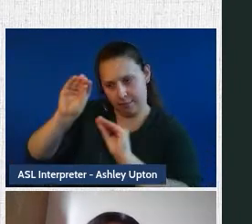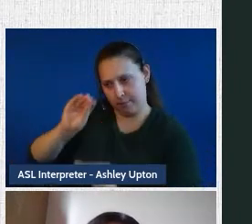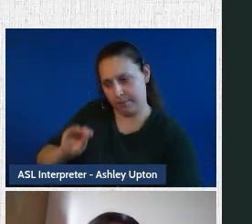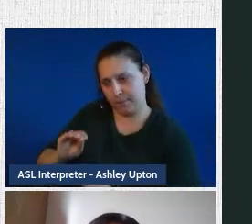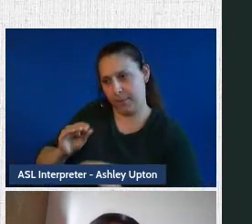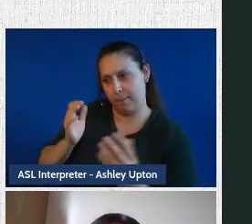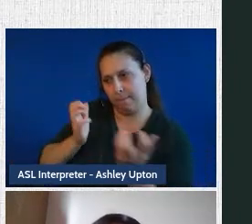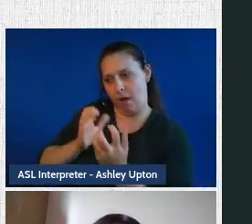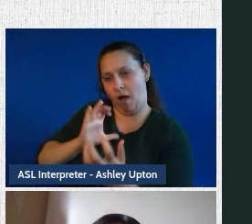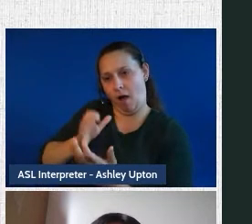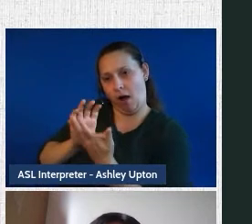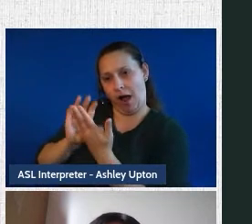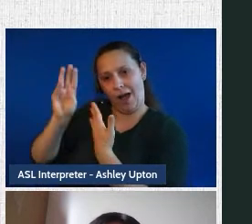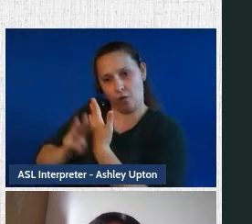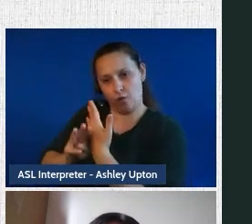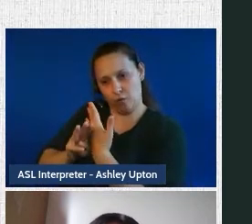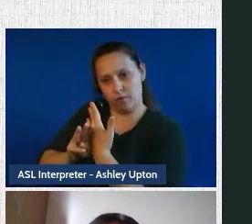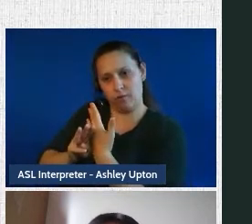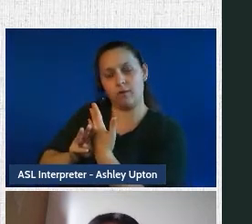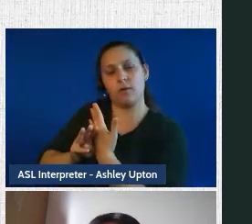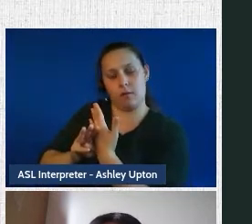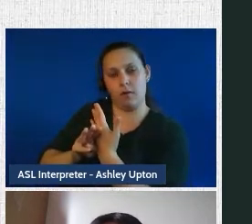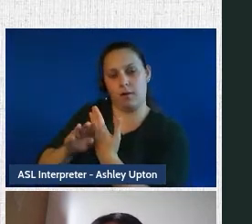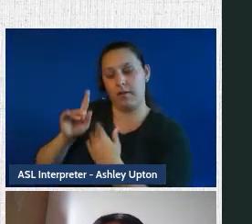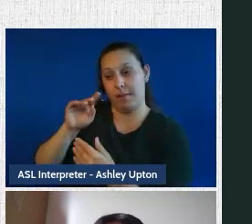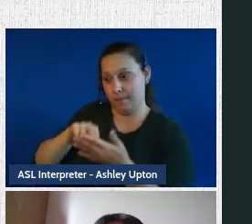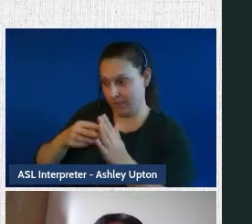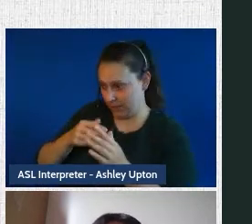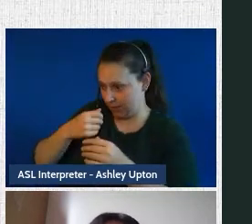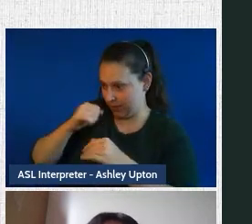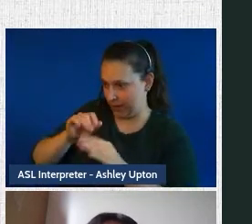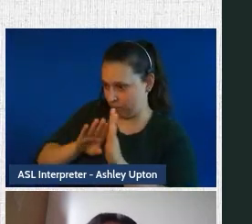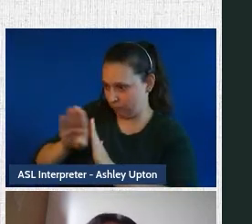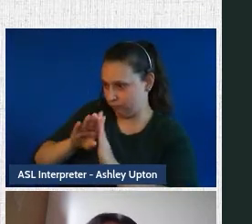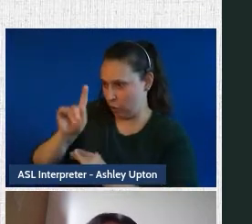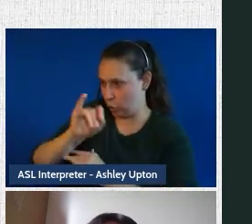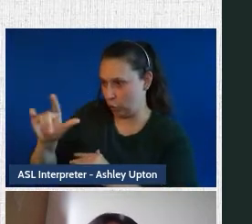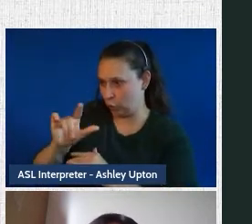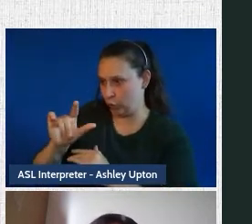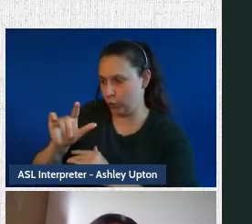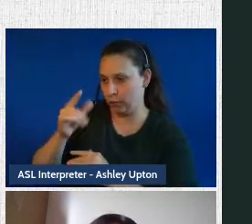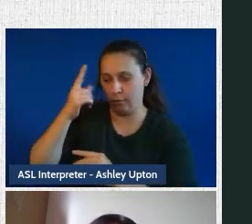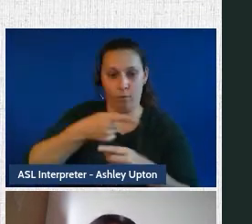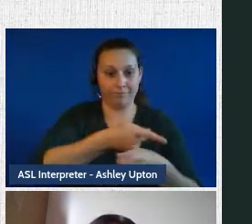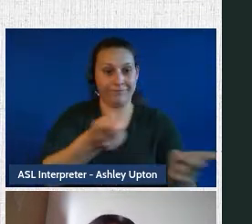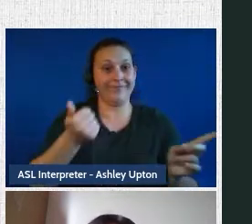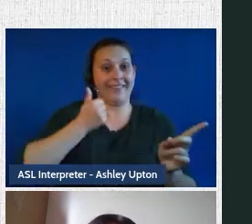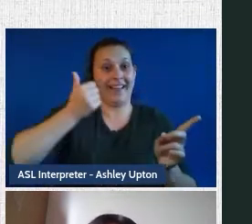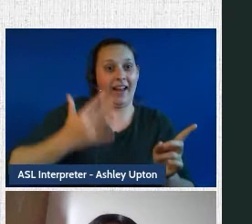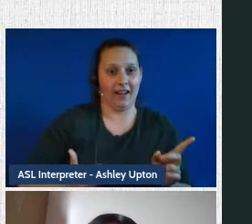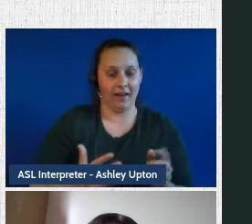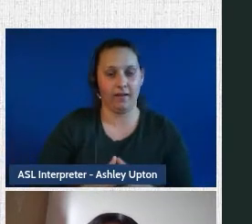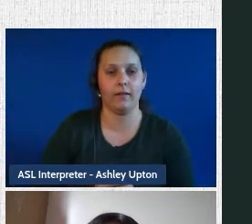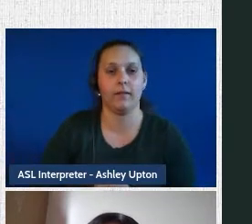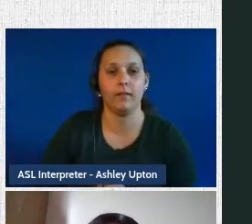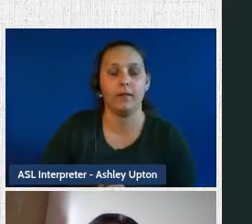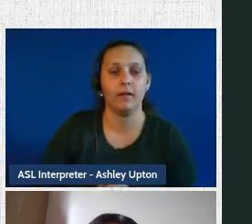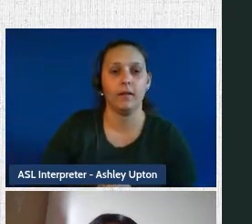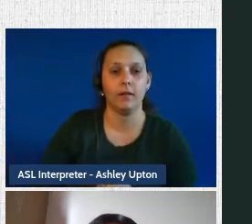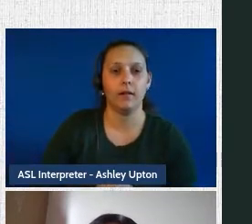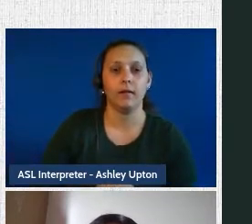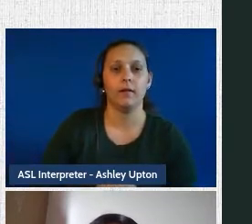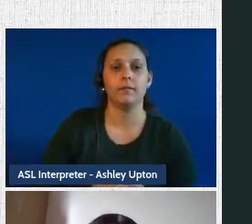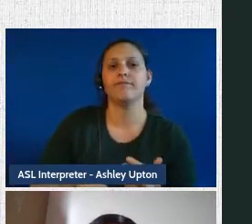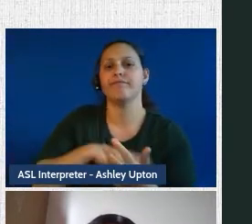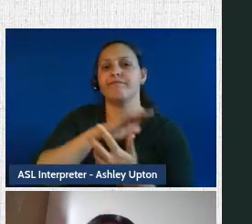existing algorithm and provide a tool for consumers in Canada as well. And furthermore, we want to provide academic research